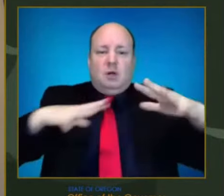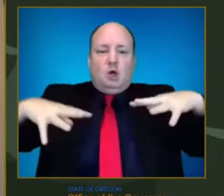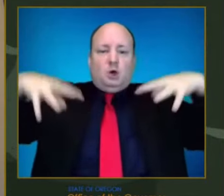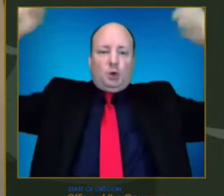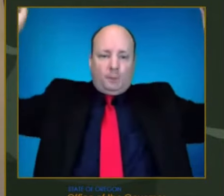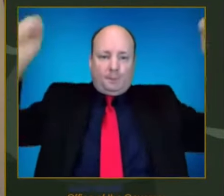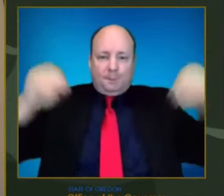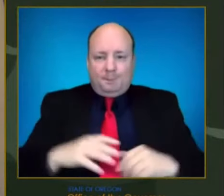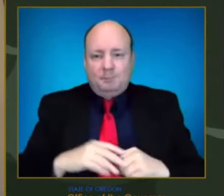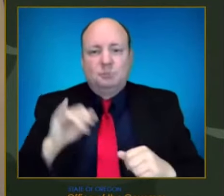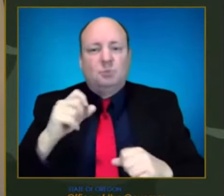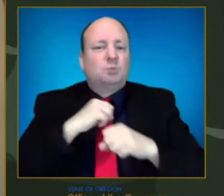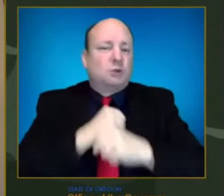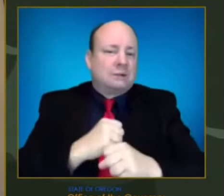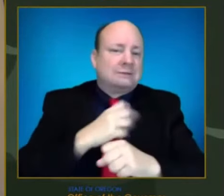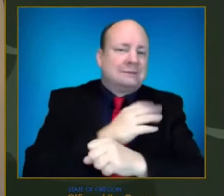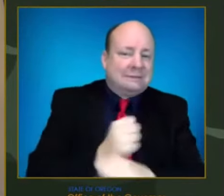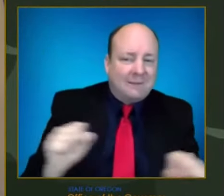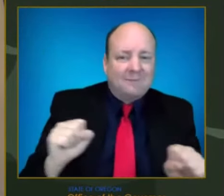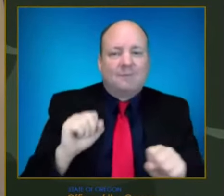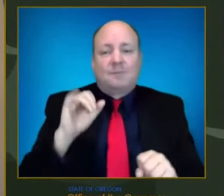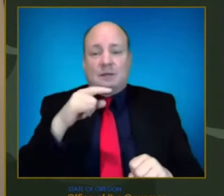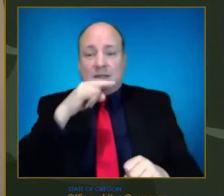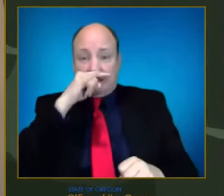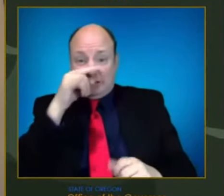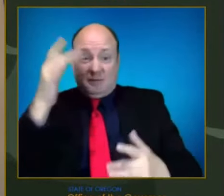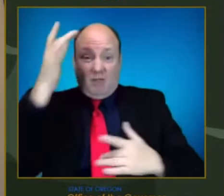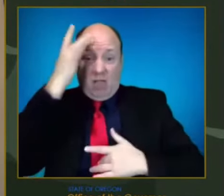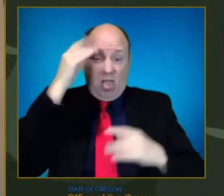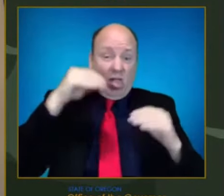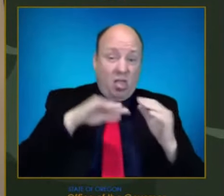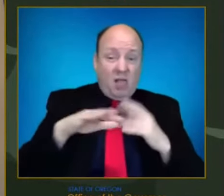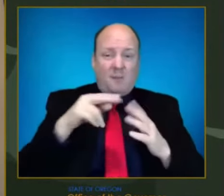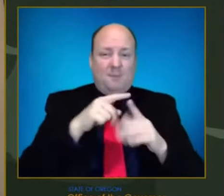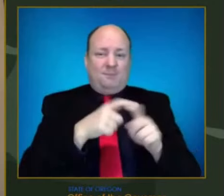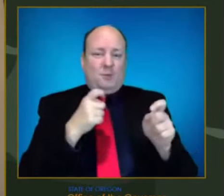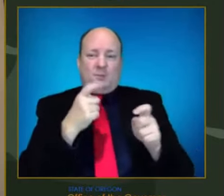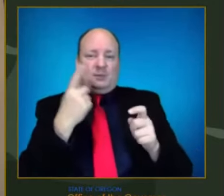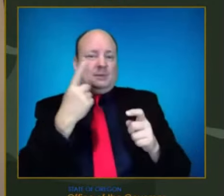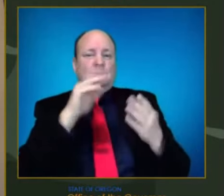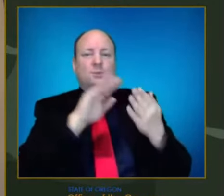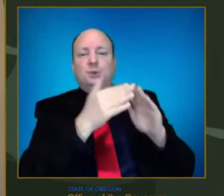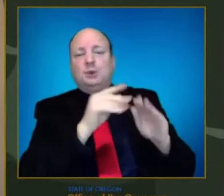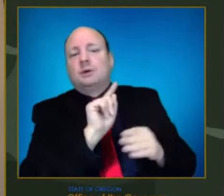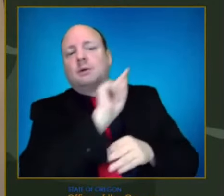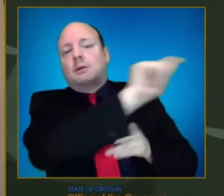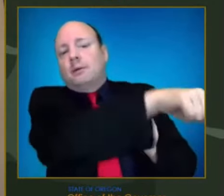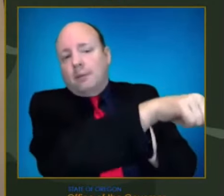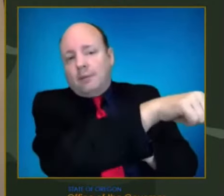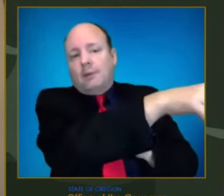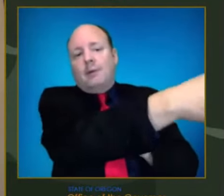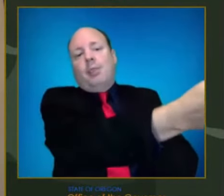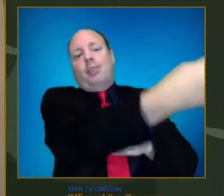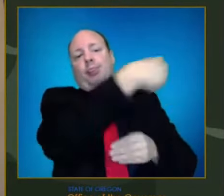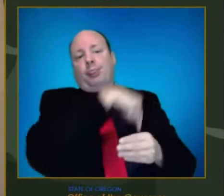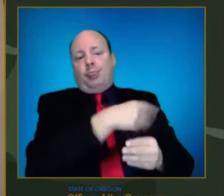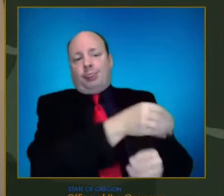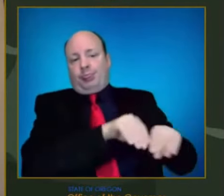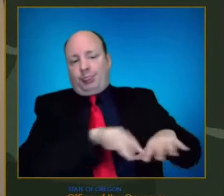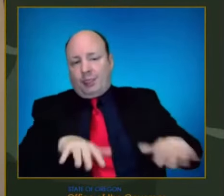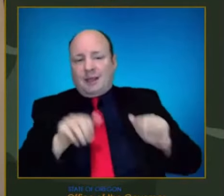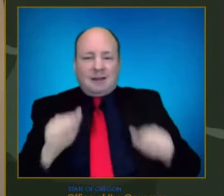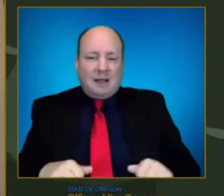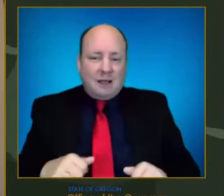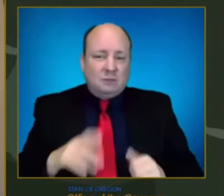infected. It's more in the community, in the social settings, some extracurricular activities where the risk is higher. So